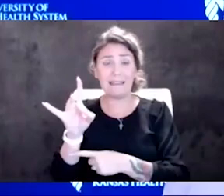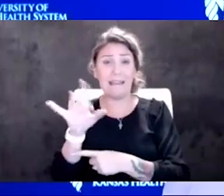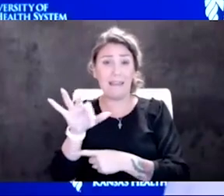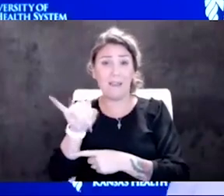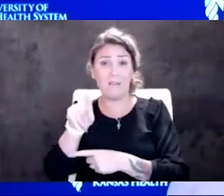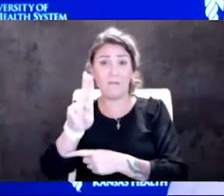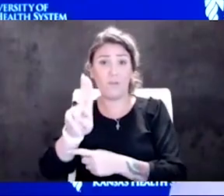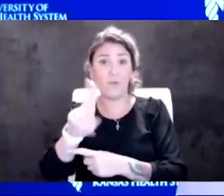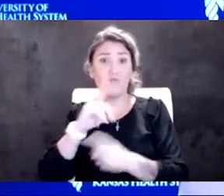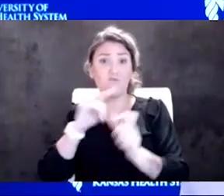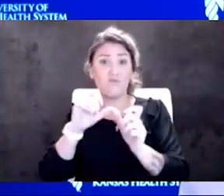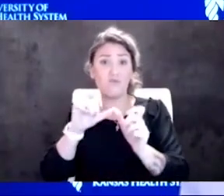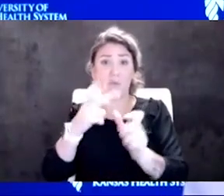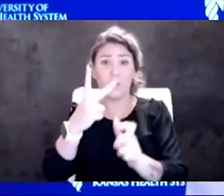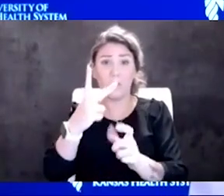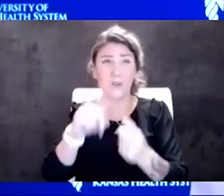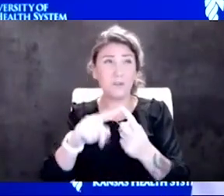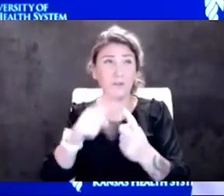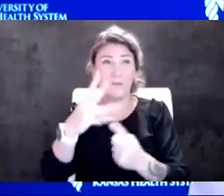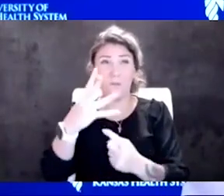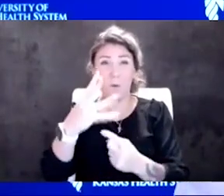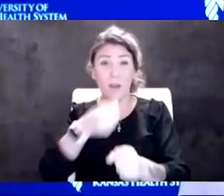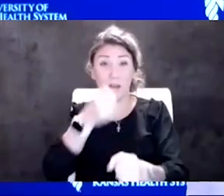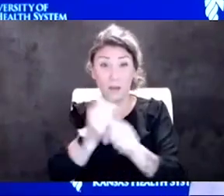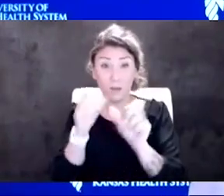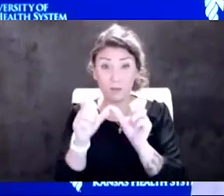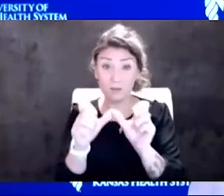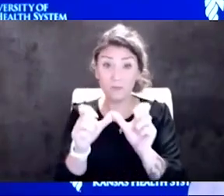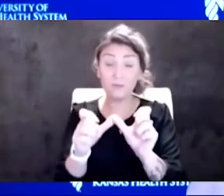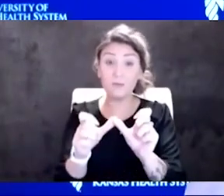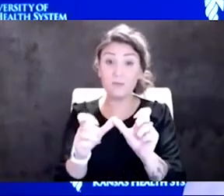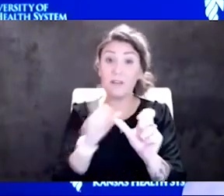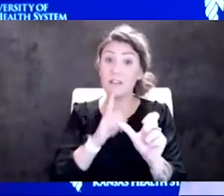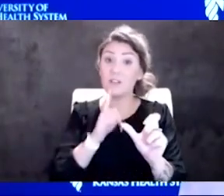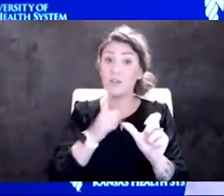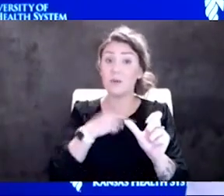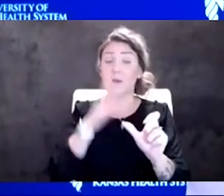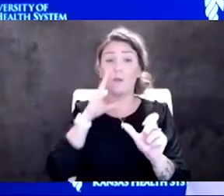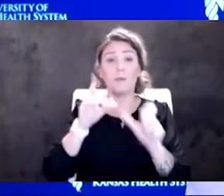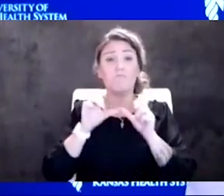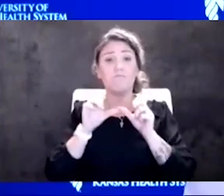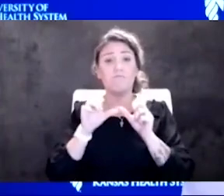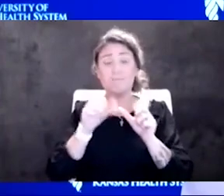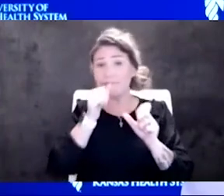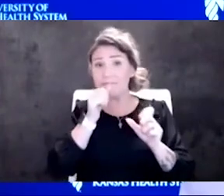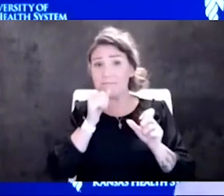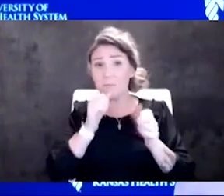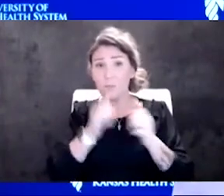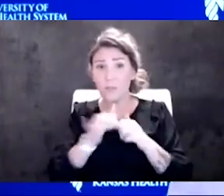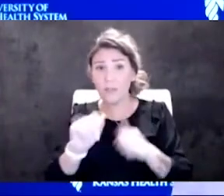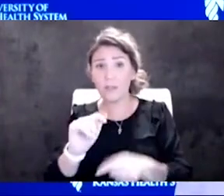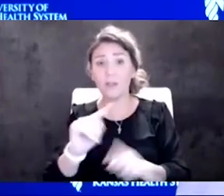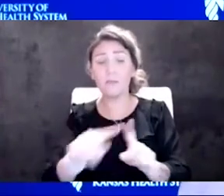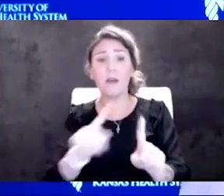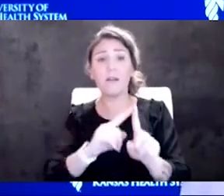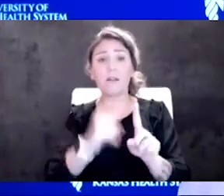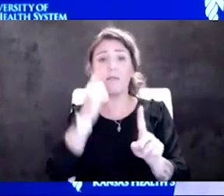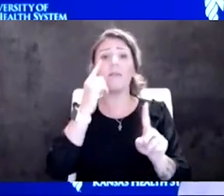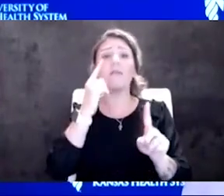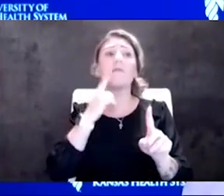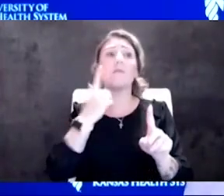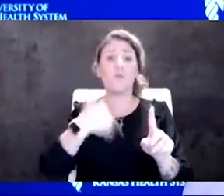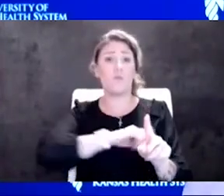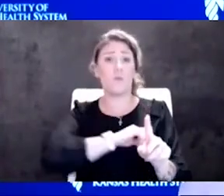three or four years, actually. So I think we are going to continue to be dealing with this, but I think we as a